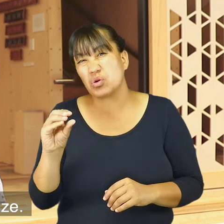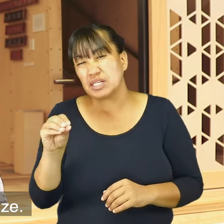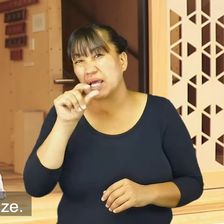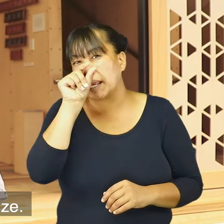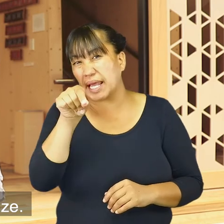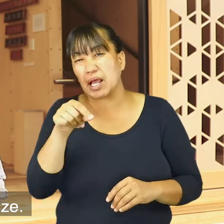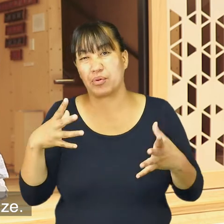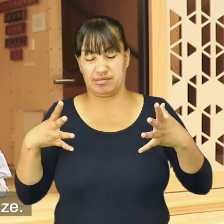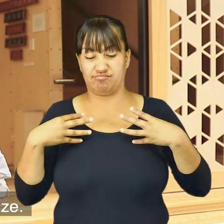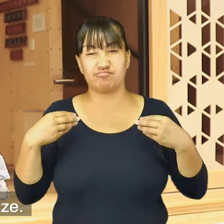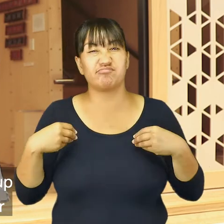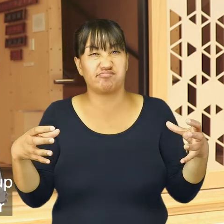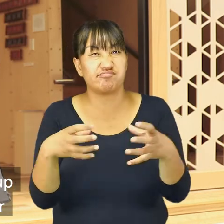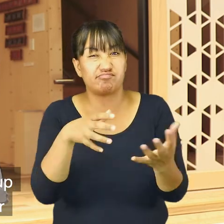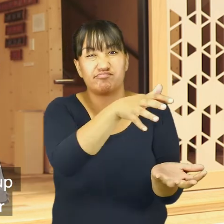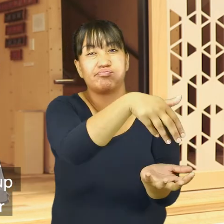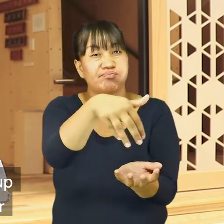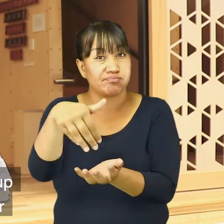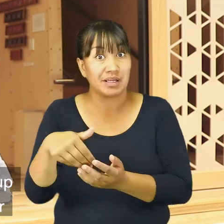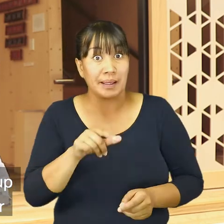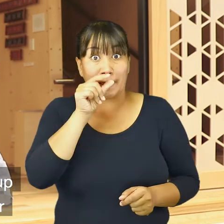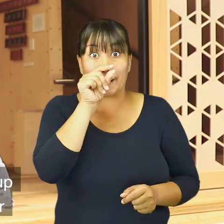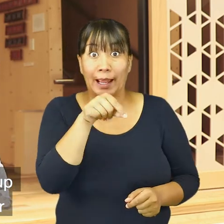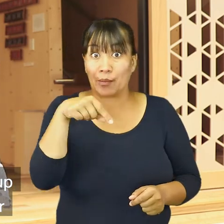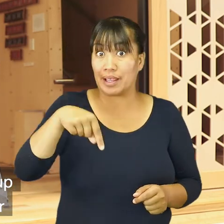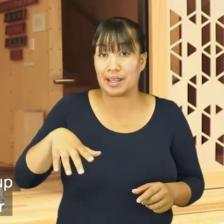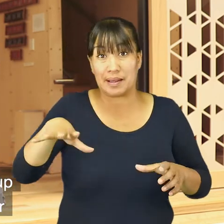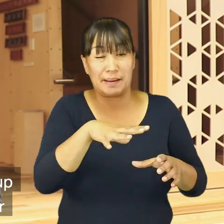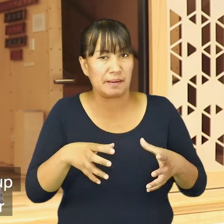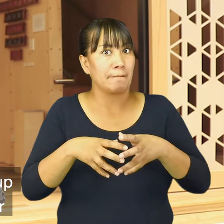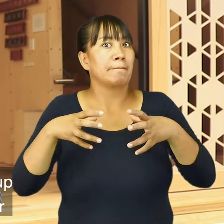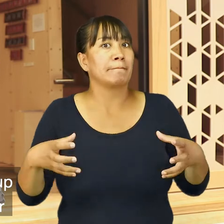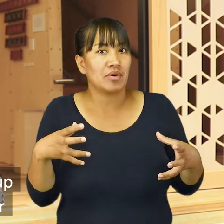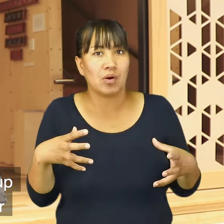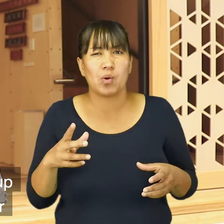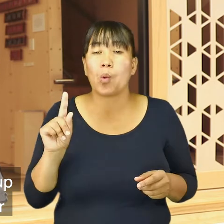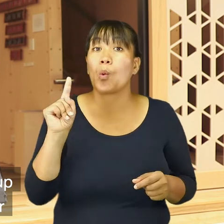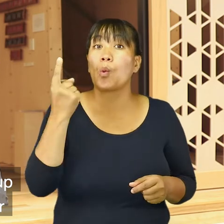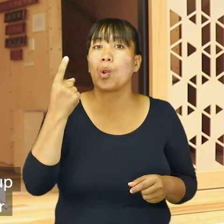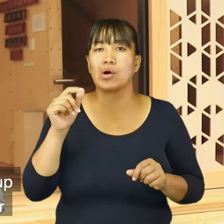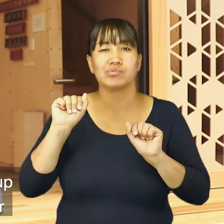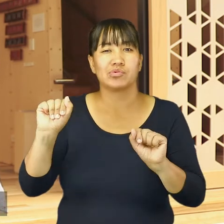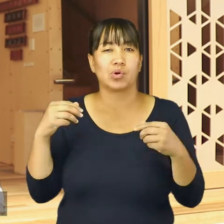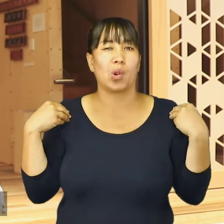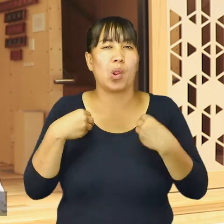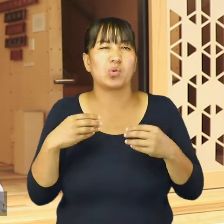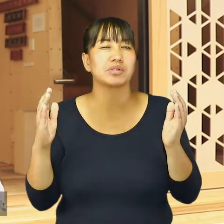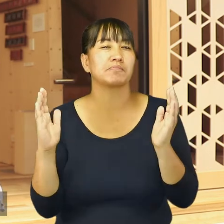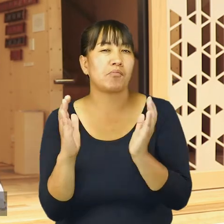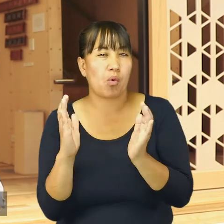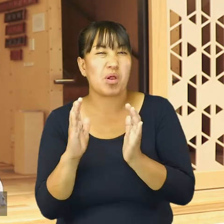kiwi because of the size. The size of the kiwi are bigger up here. Auckland South, they're slightly